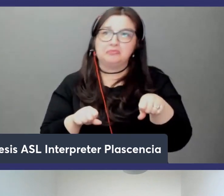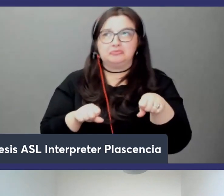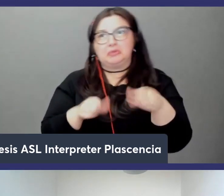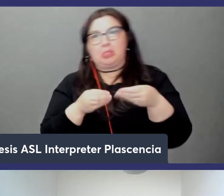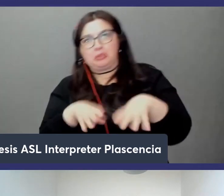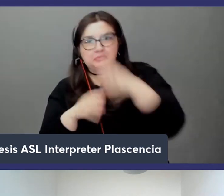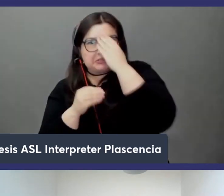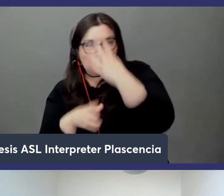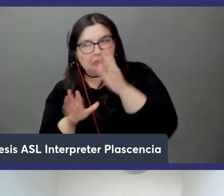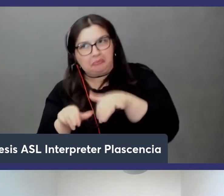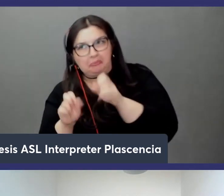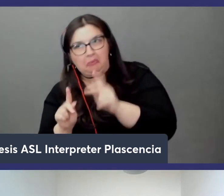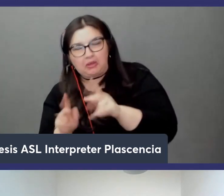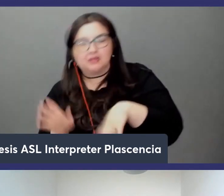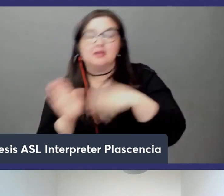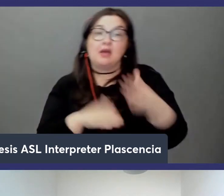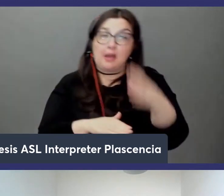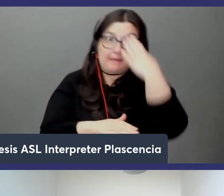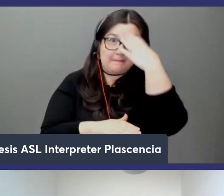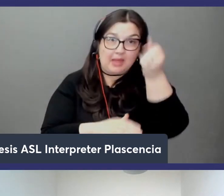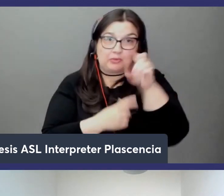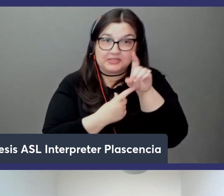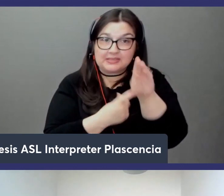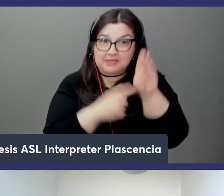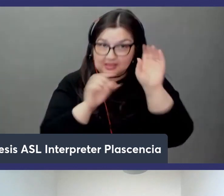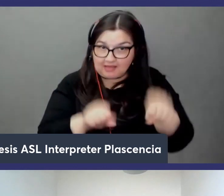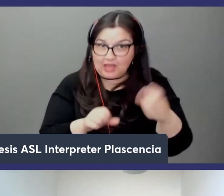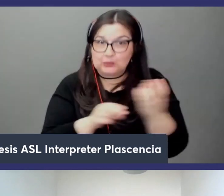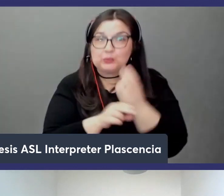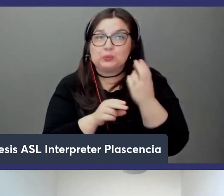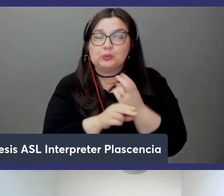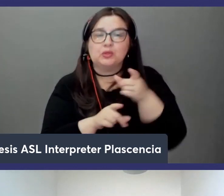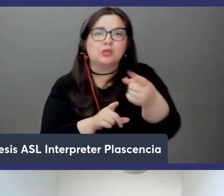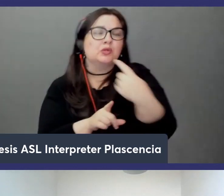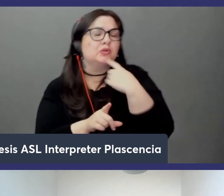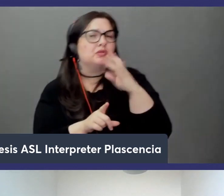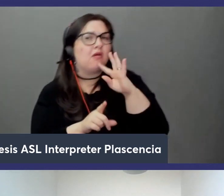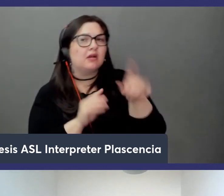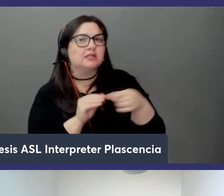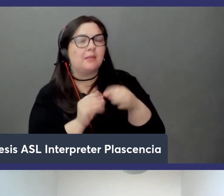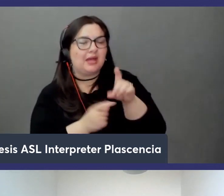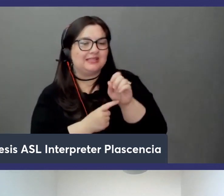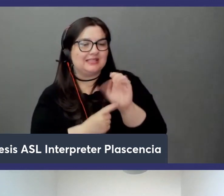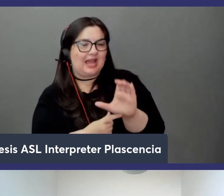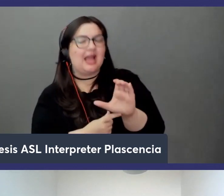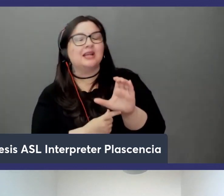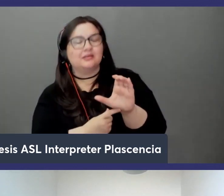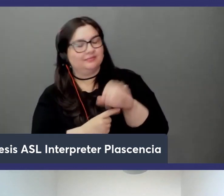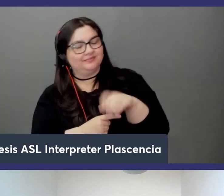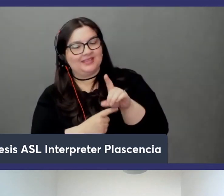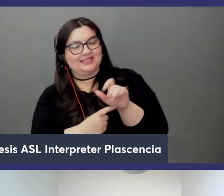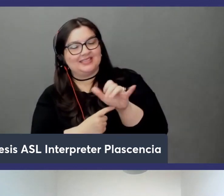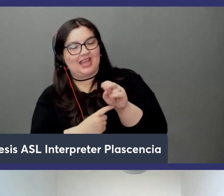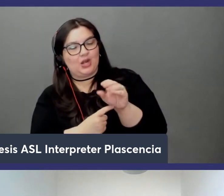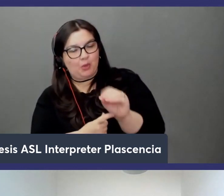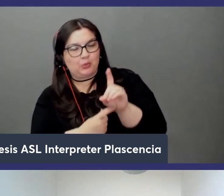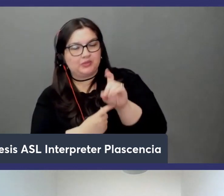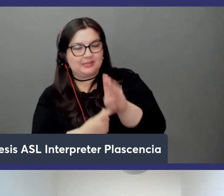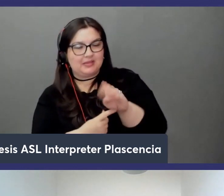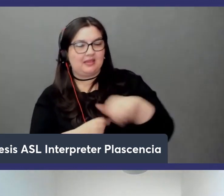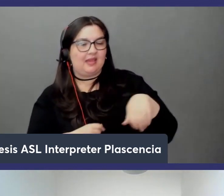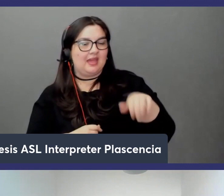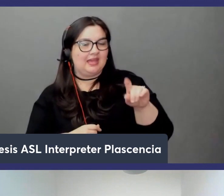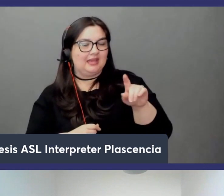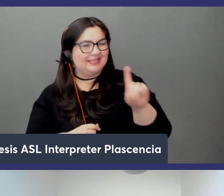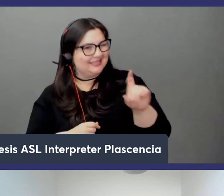memory db um and between you you talked about dynamo db and dax yeah i think so dax essentially acts as a cache